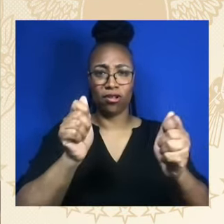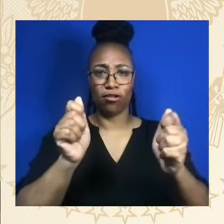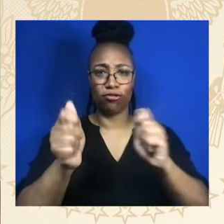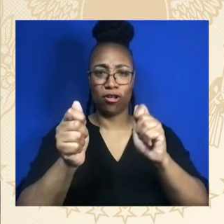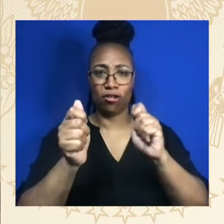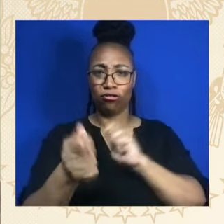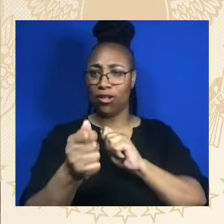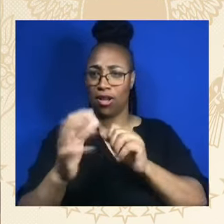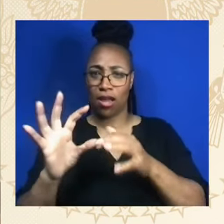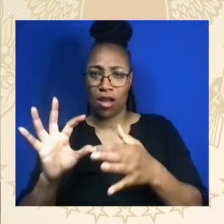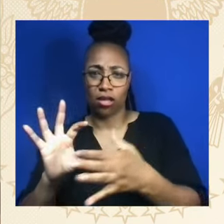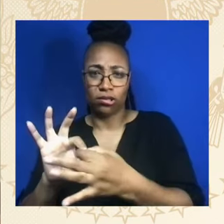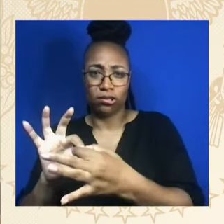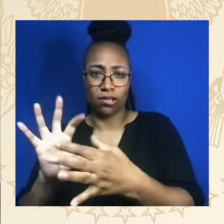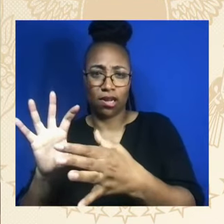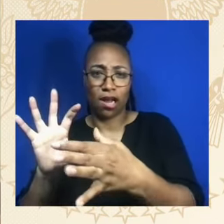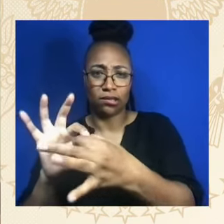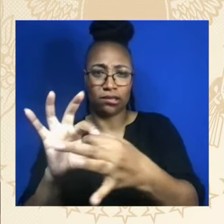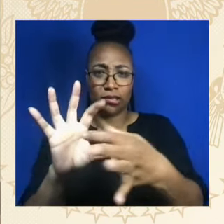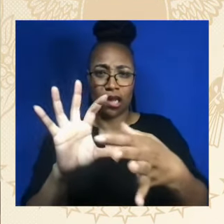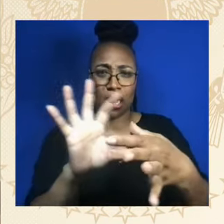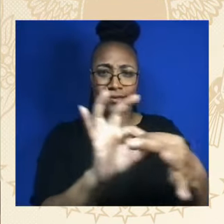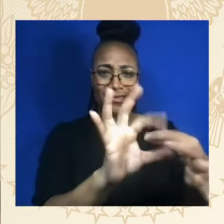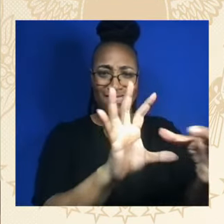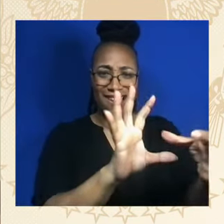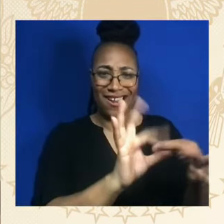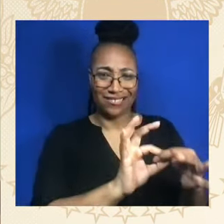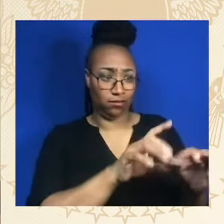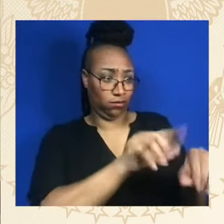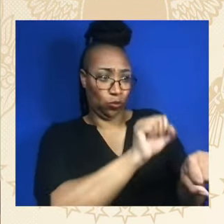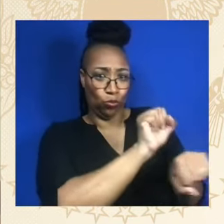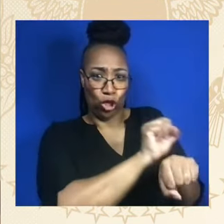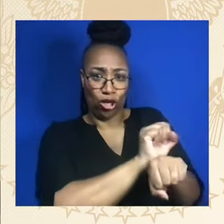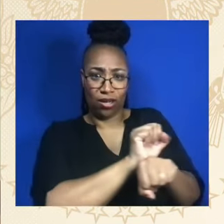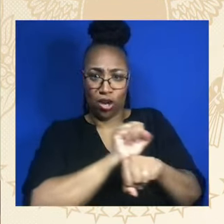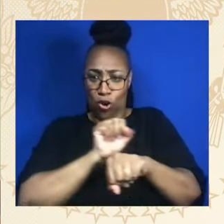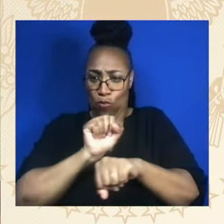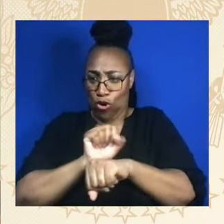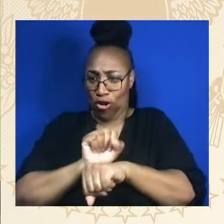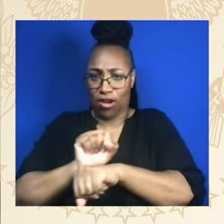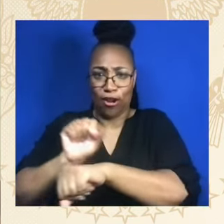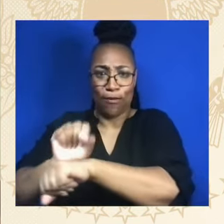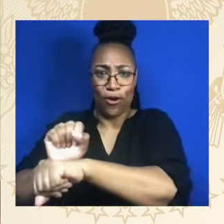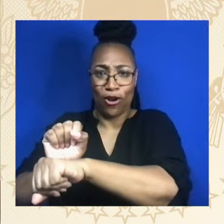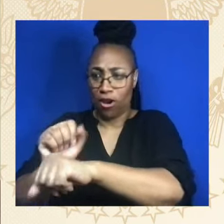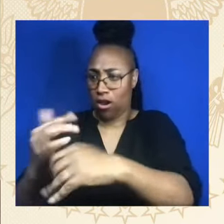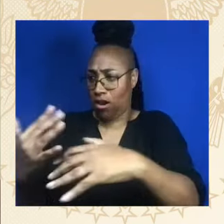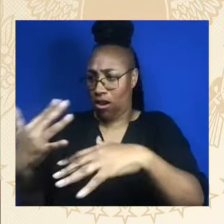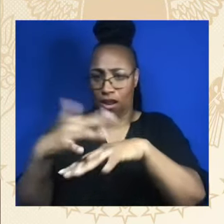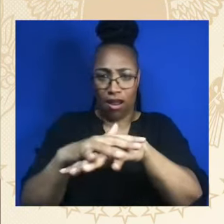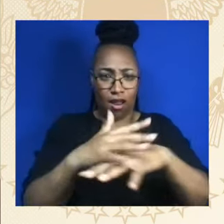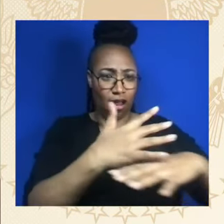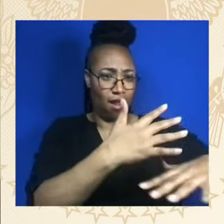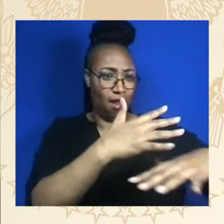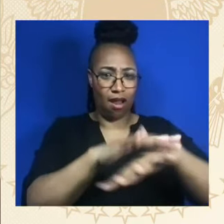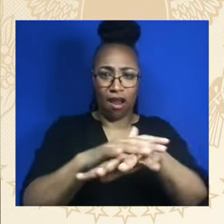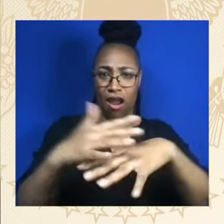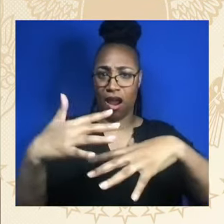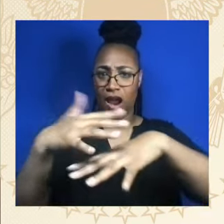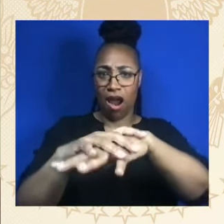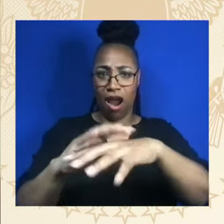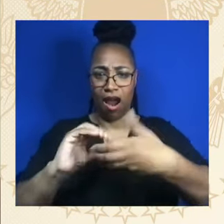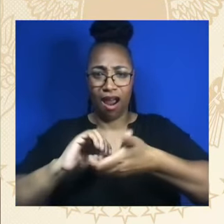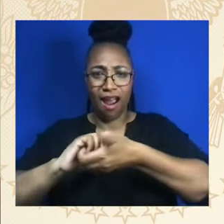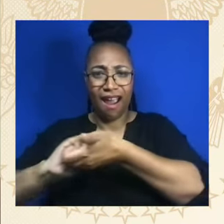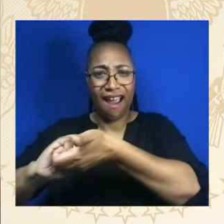and our collective work in the fight for justice. When we replace, for example, every lead pipe in